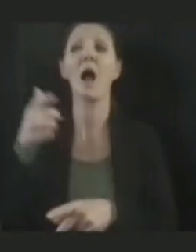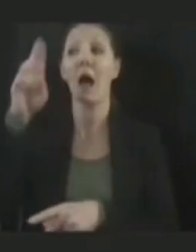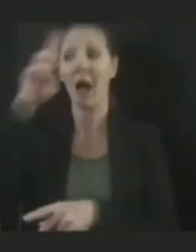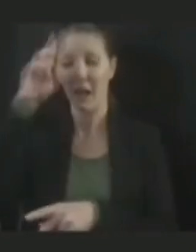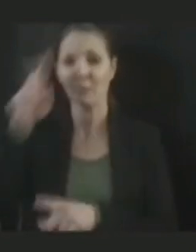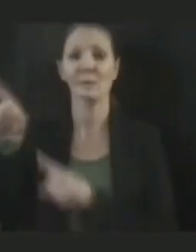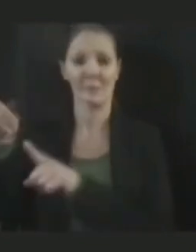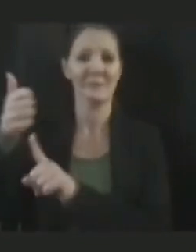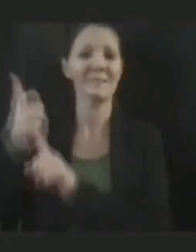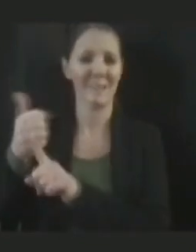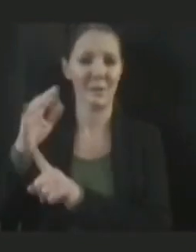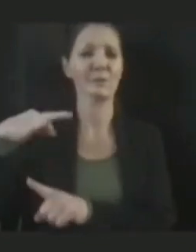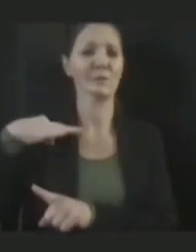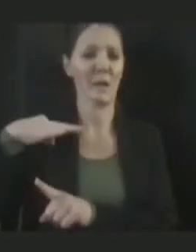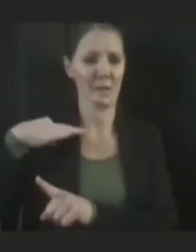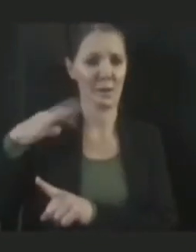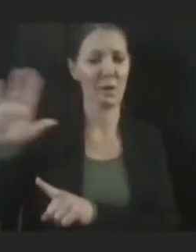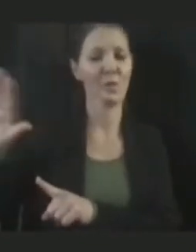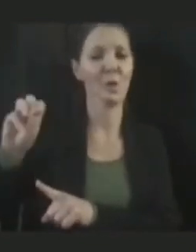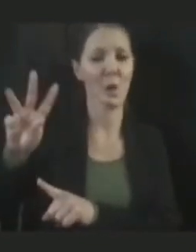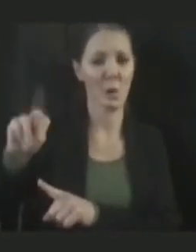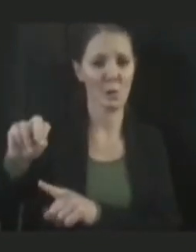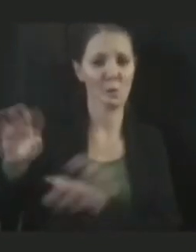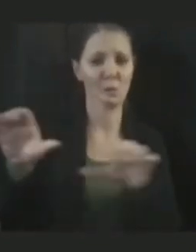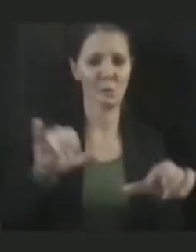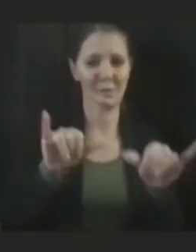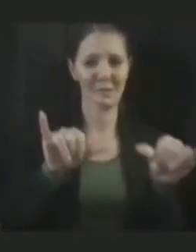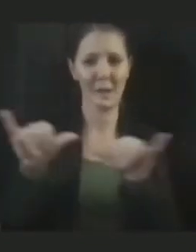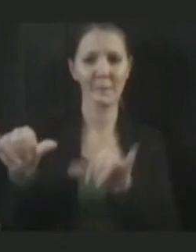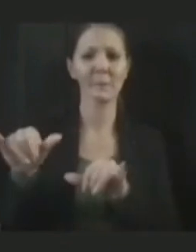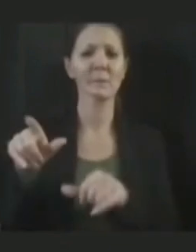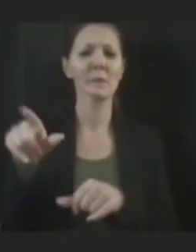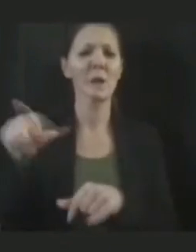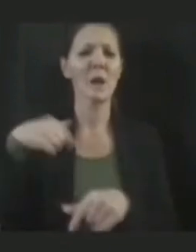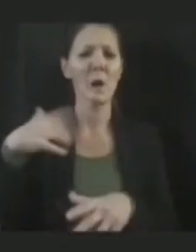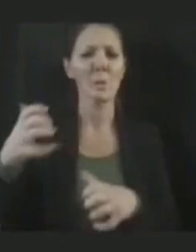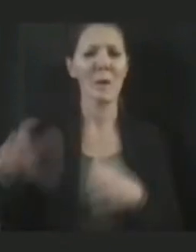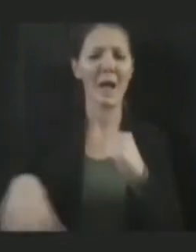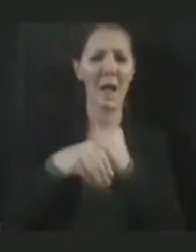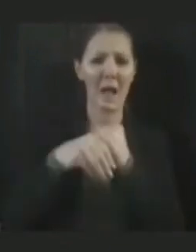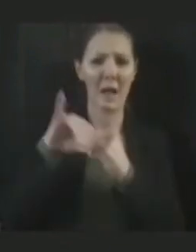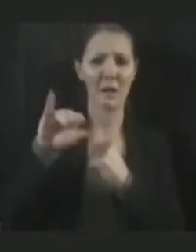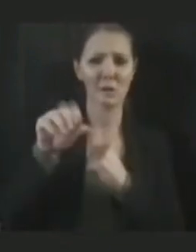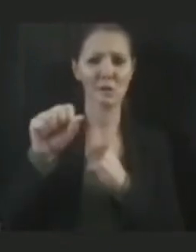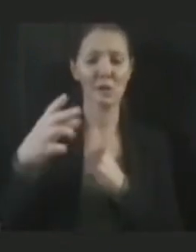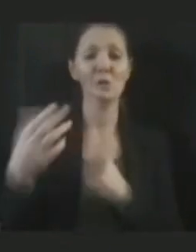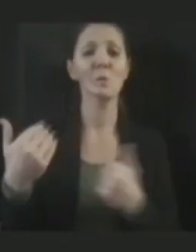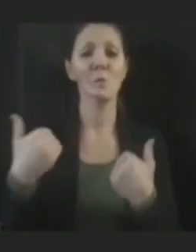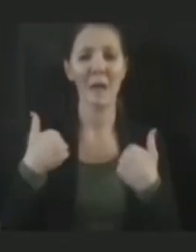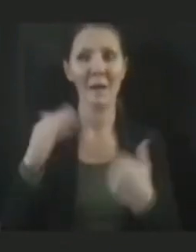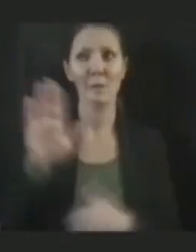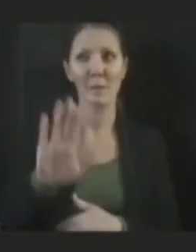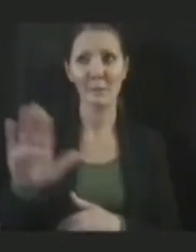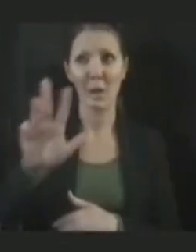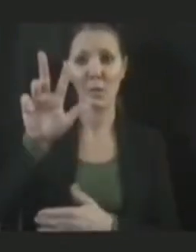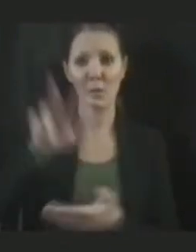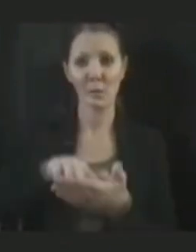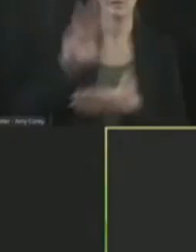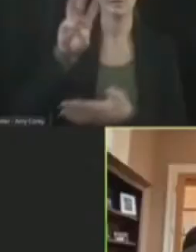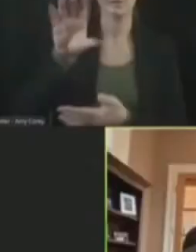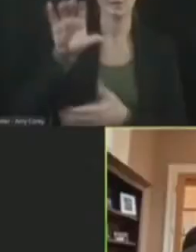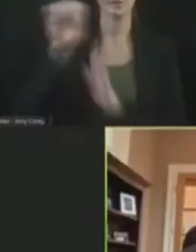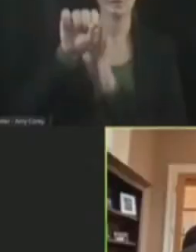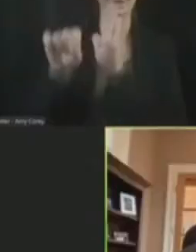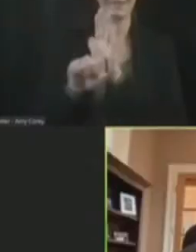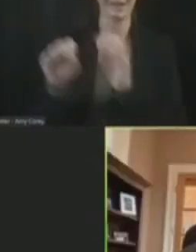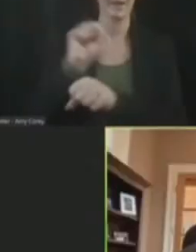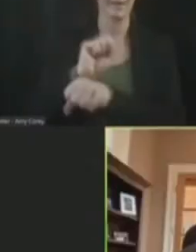Okay, great. And I'm sorry. Sorry, just to supplement that, you know, we have about 3,600 state employees as well who work in